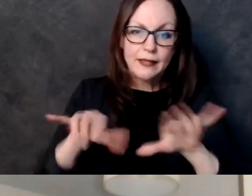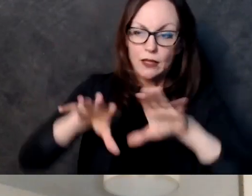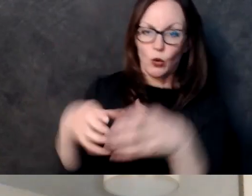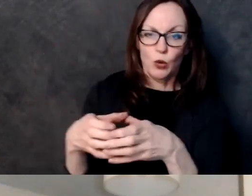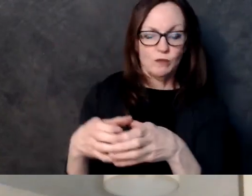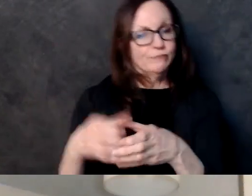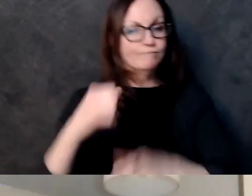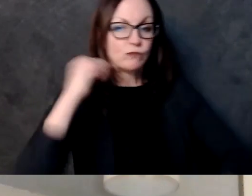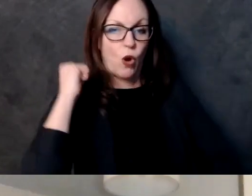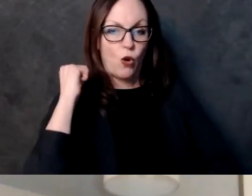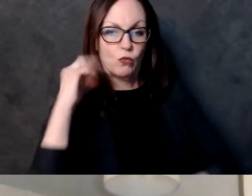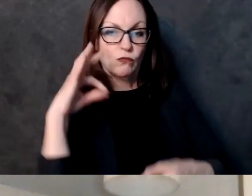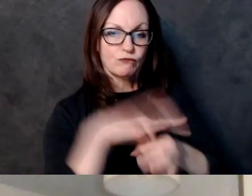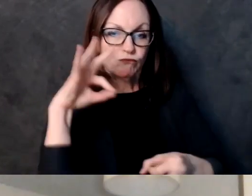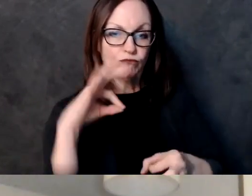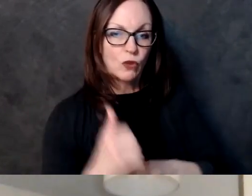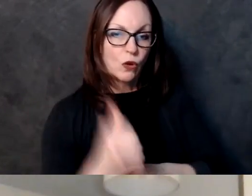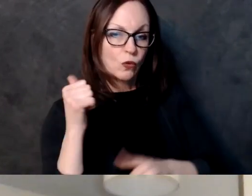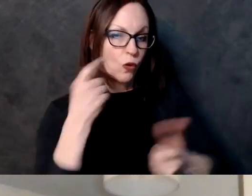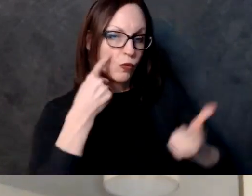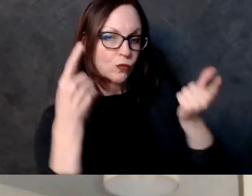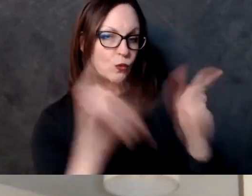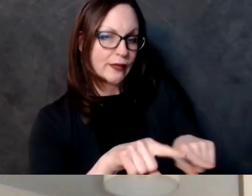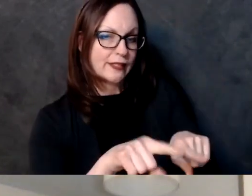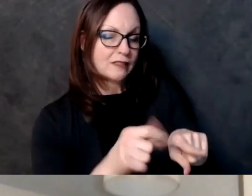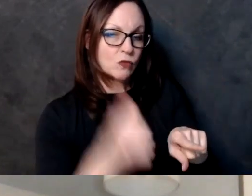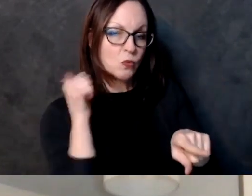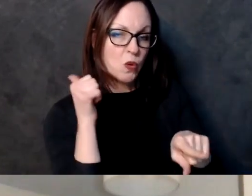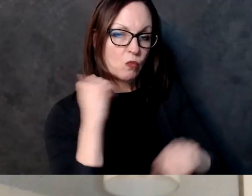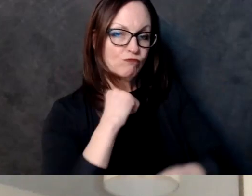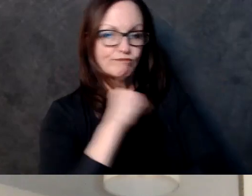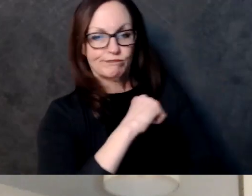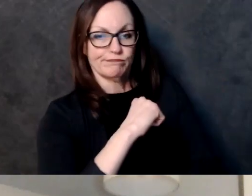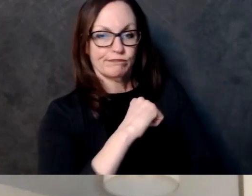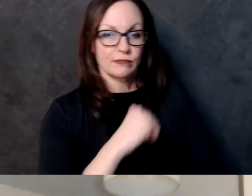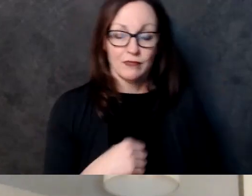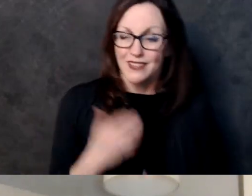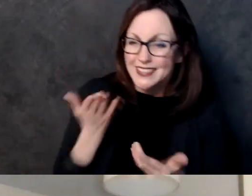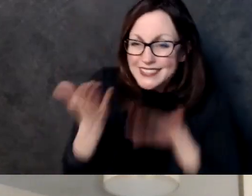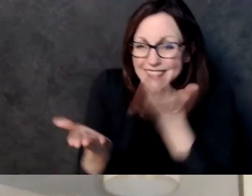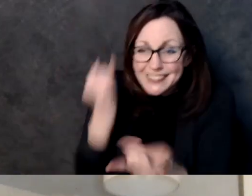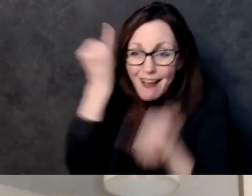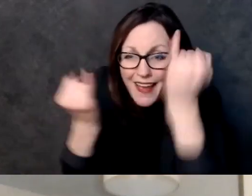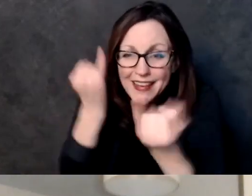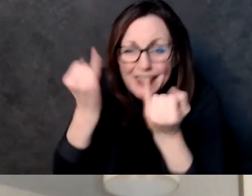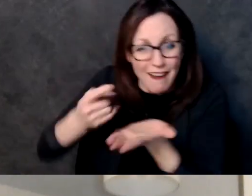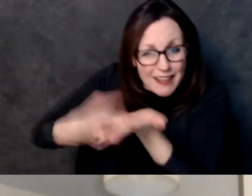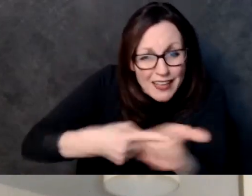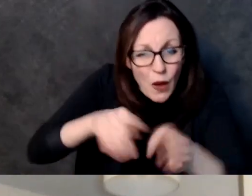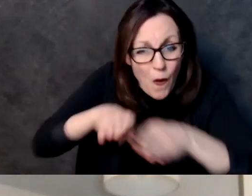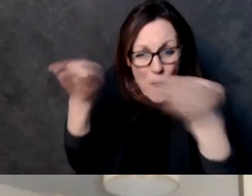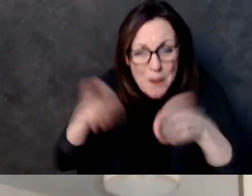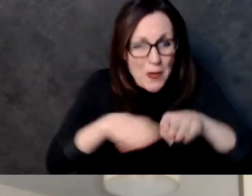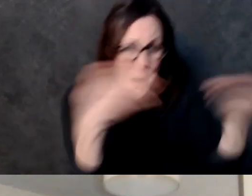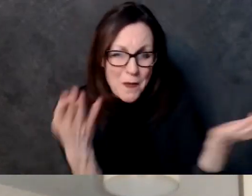ideas marketplace want to introduce ideas that uh the majority of people would want and that they're going to get therefore re